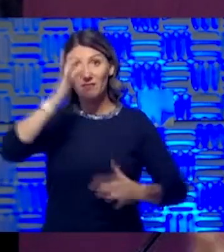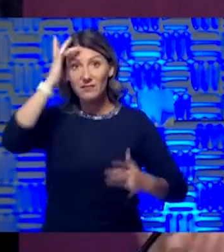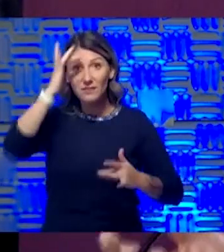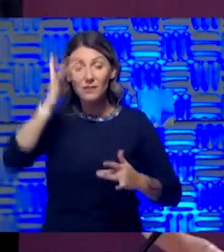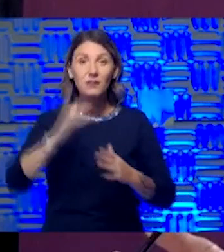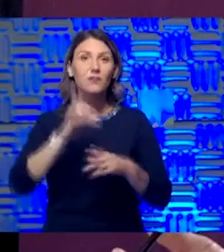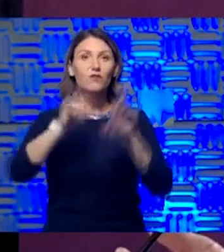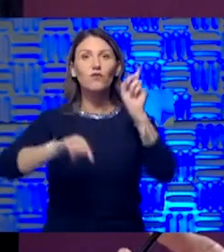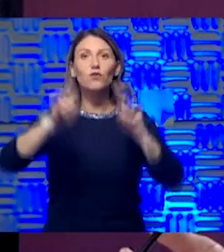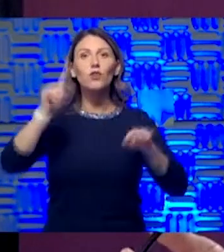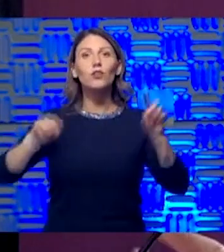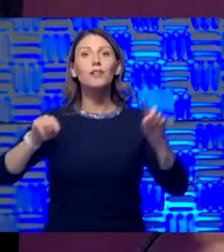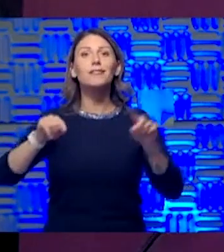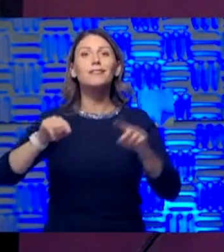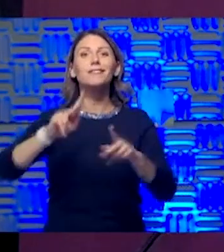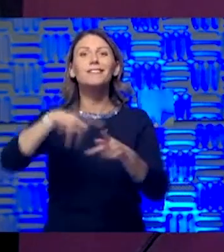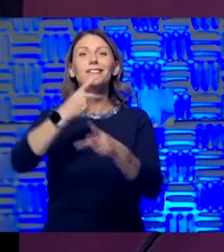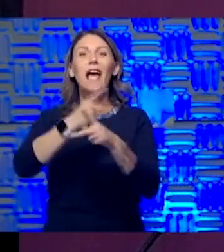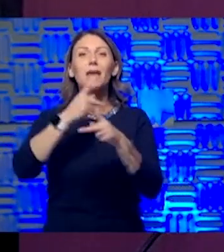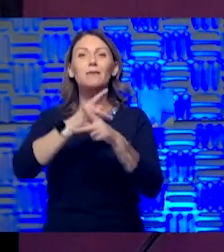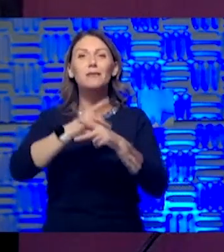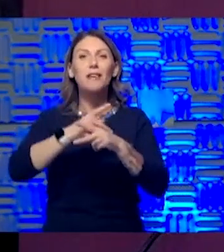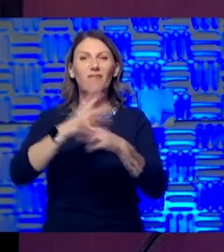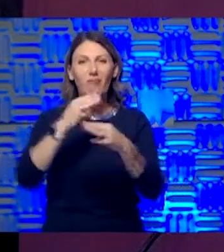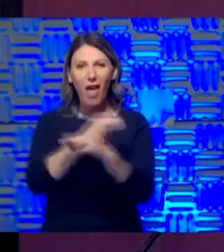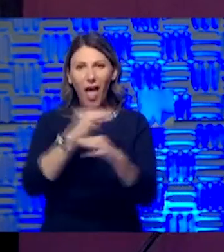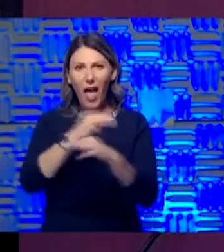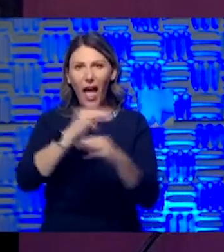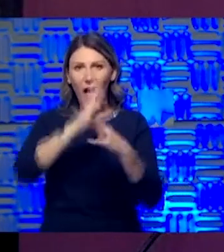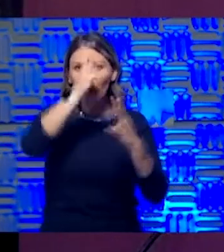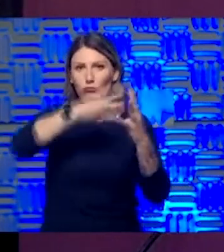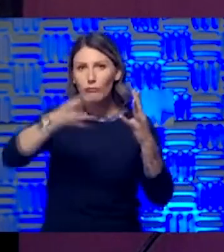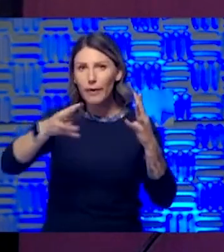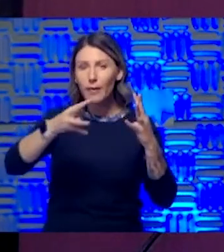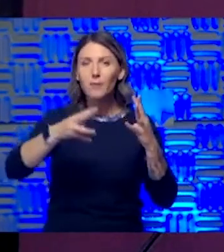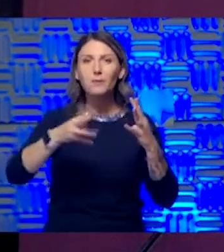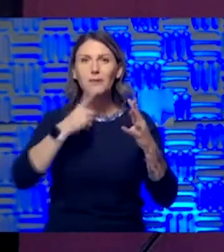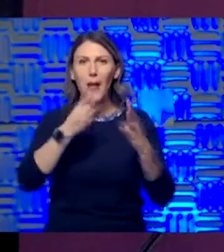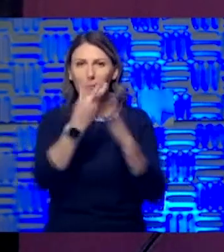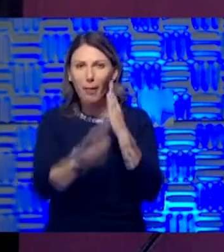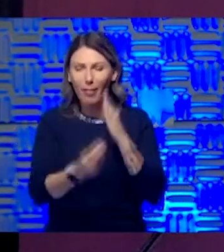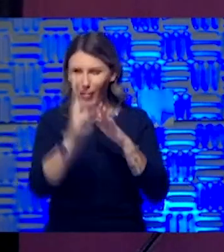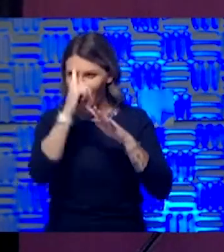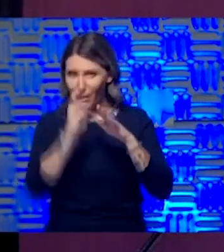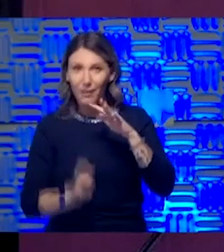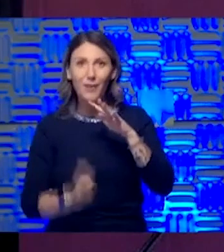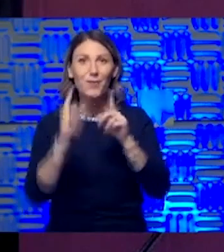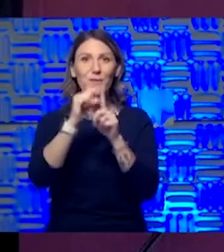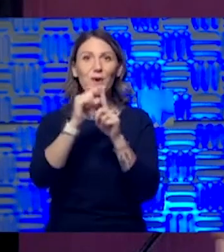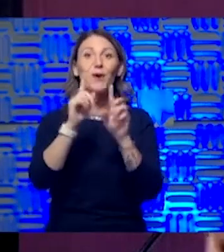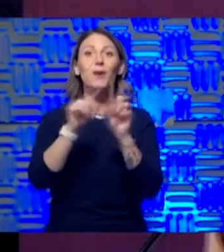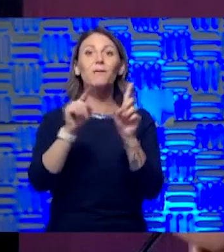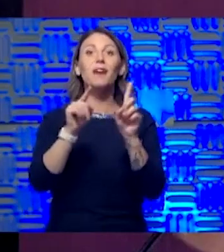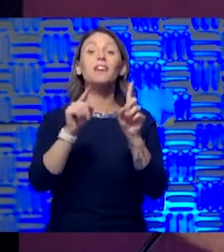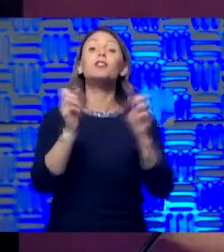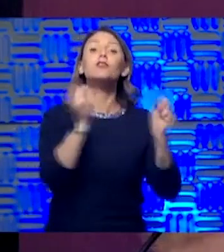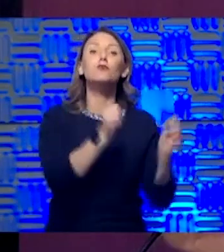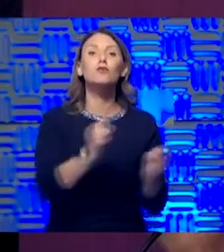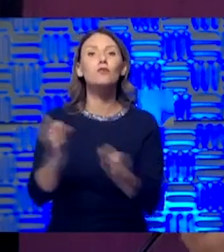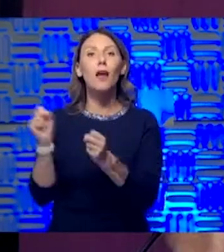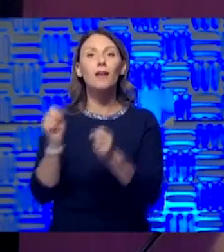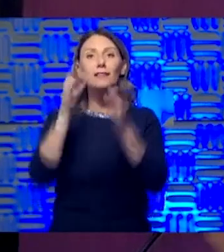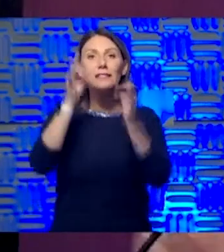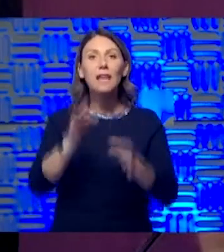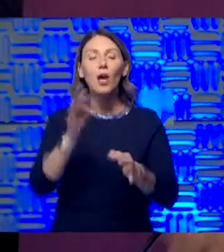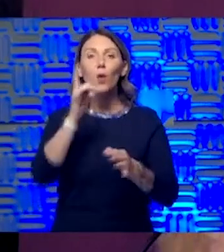you can call them algorithms, but I'm losing the word I'm looking for, but strategies to decide who